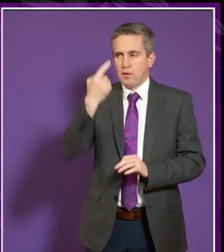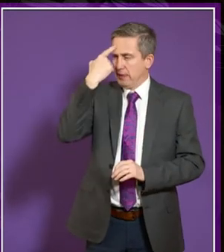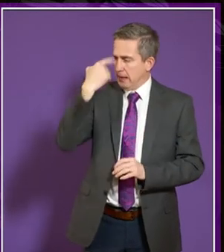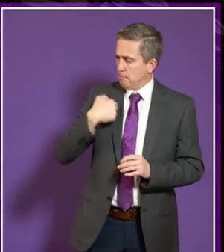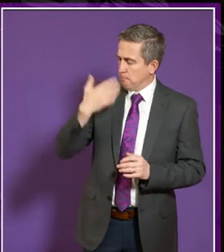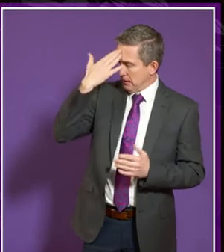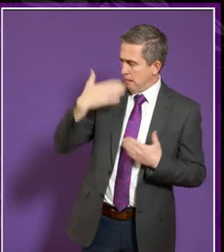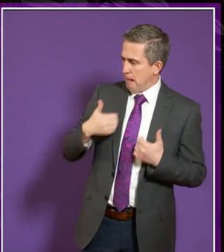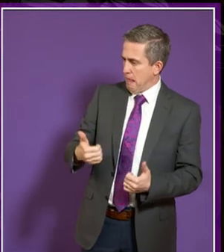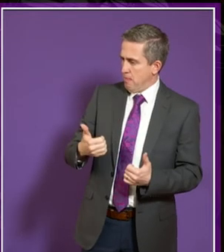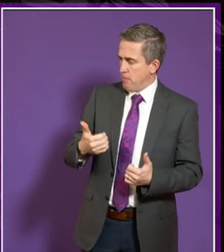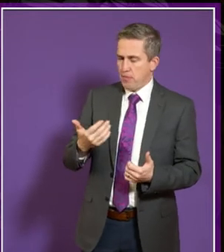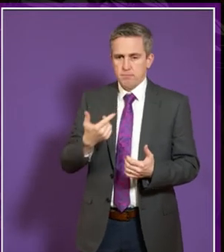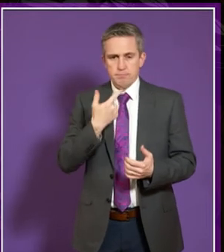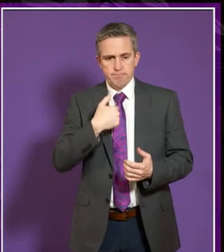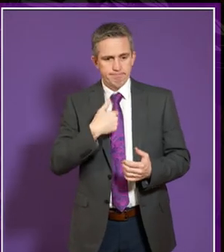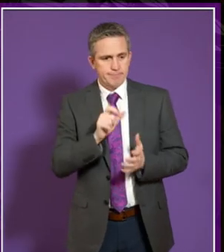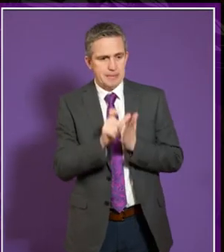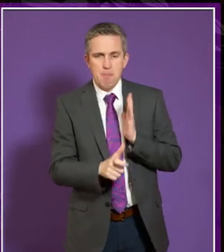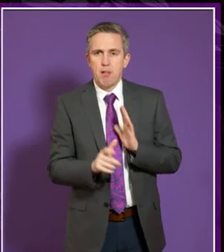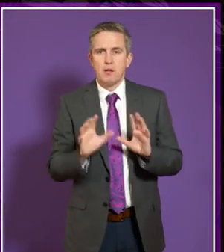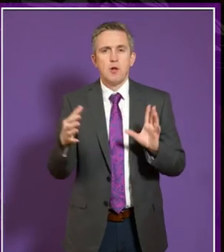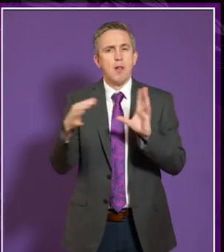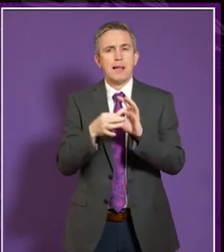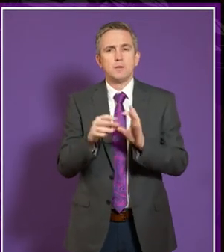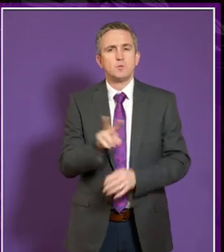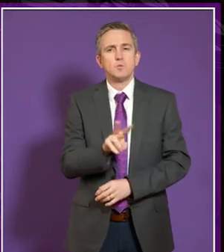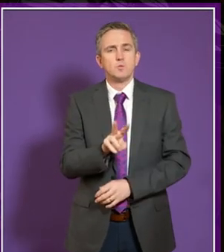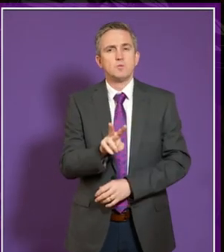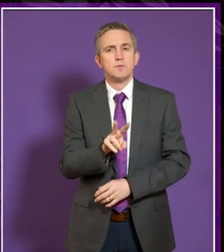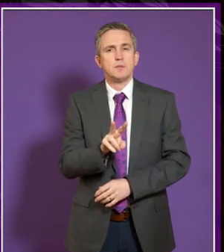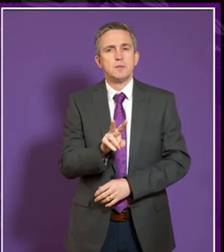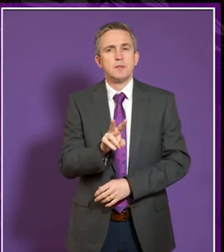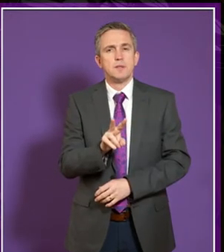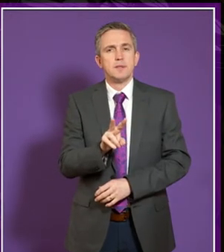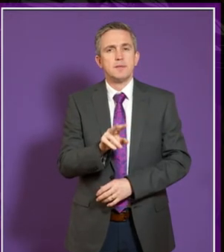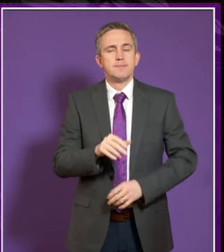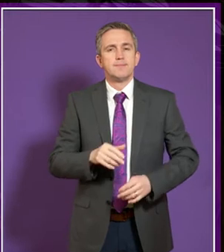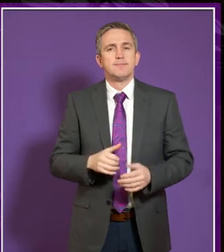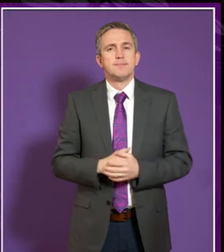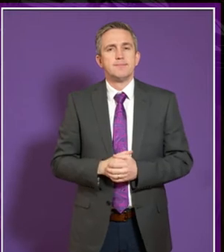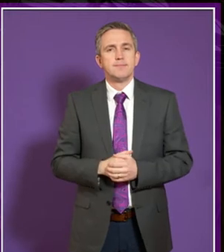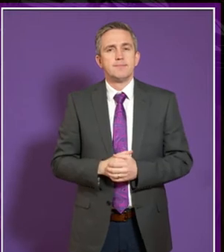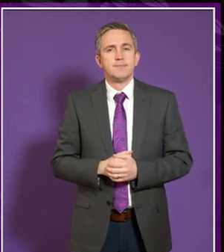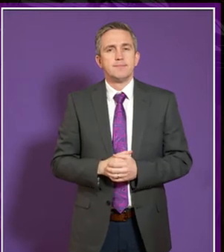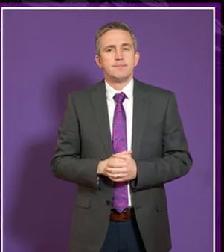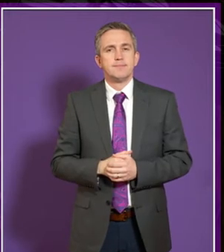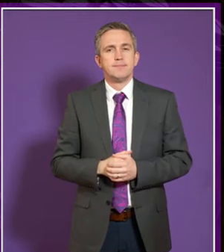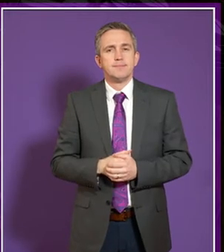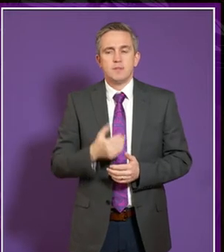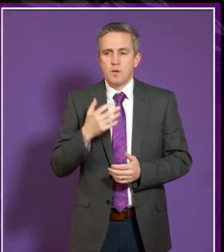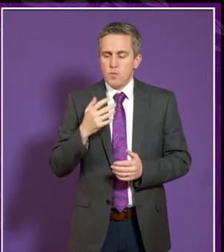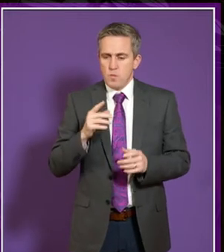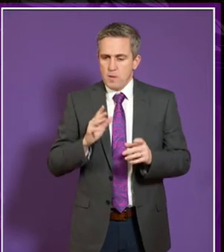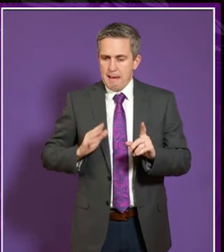so they shouldn't so basically what we're trying to do is implement uh um uh or have a new